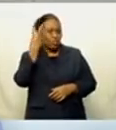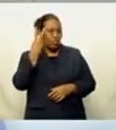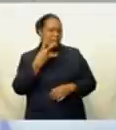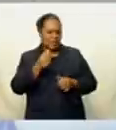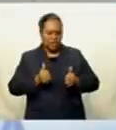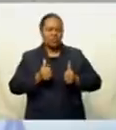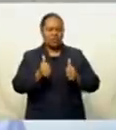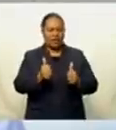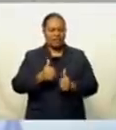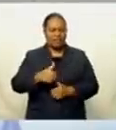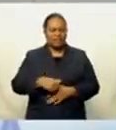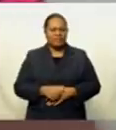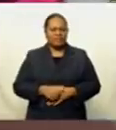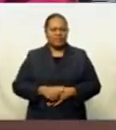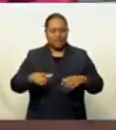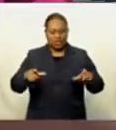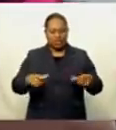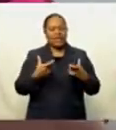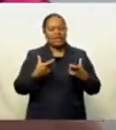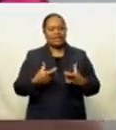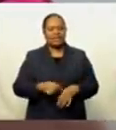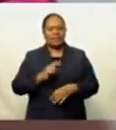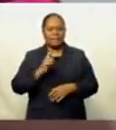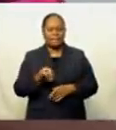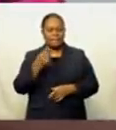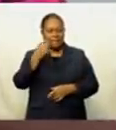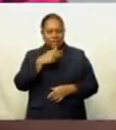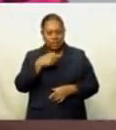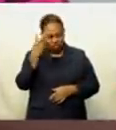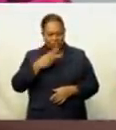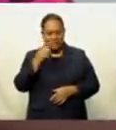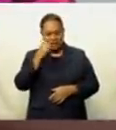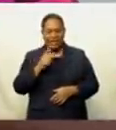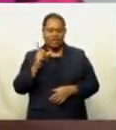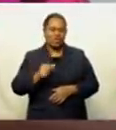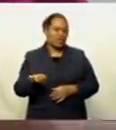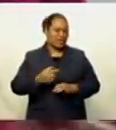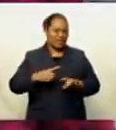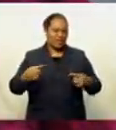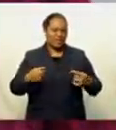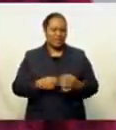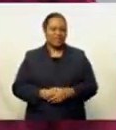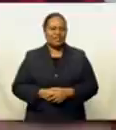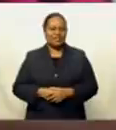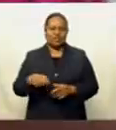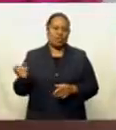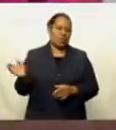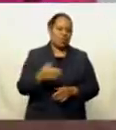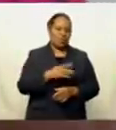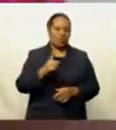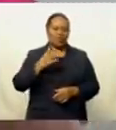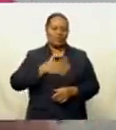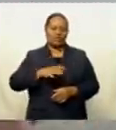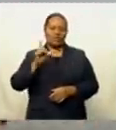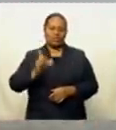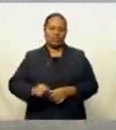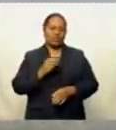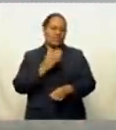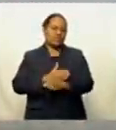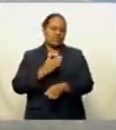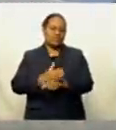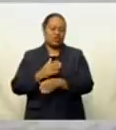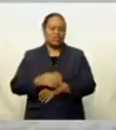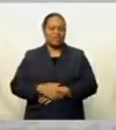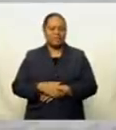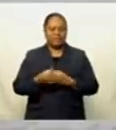We ladies, we can do anything. We like them too much. We like them, because everybody wants to do the job. Everybody wants to do the job.